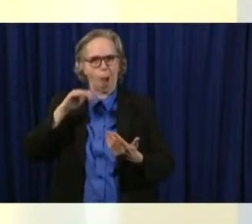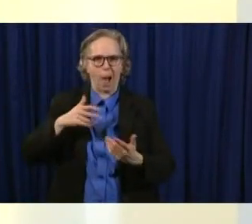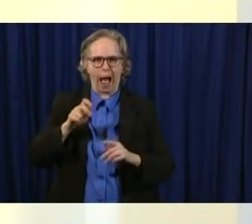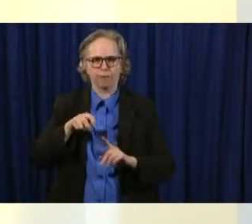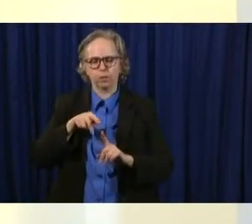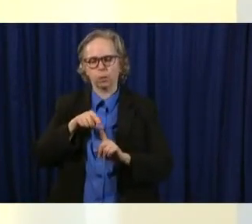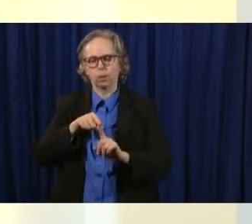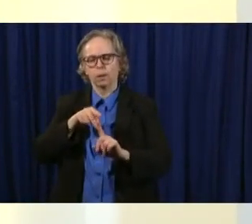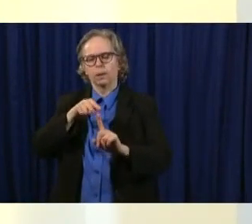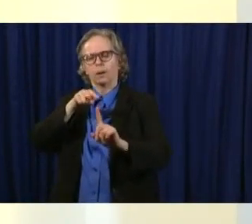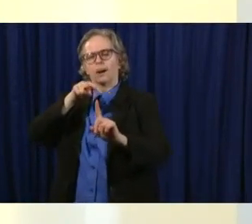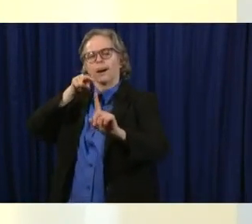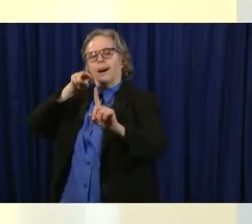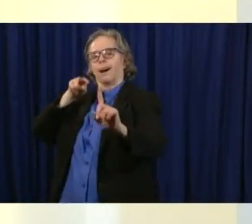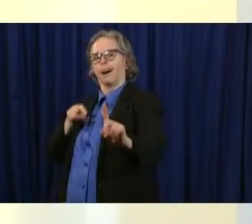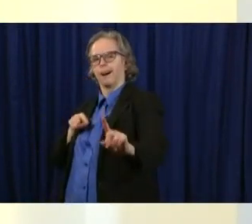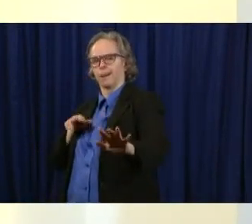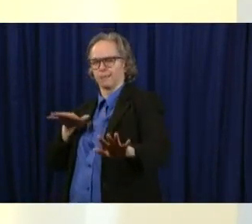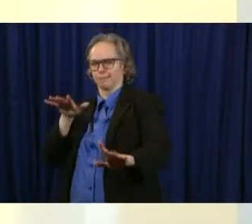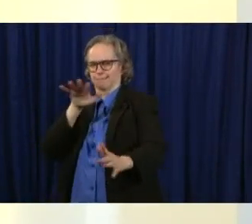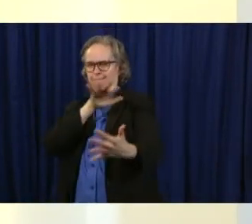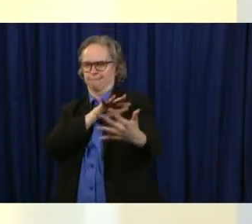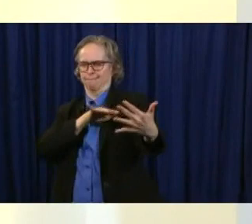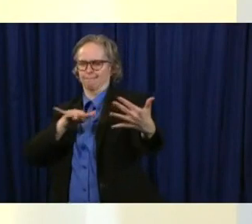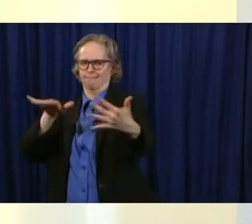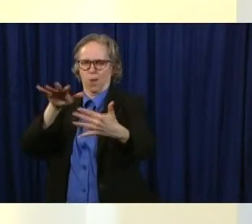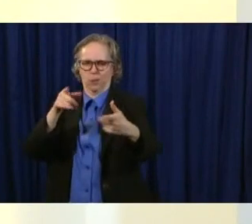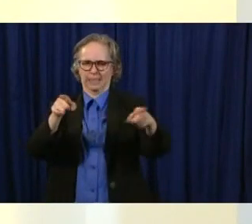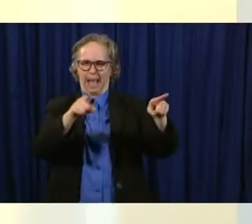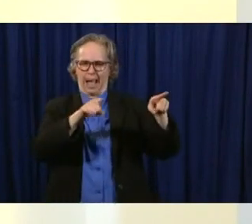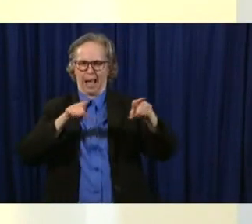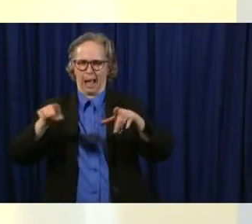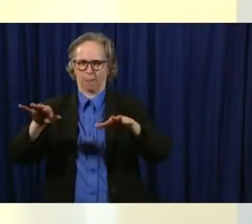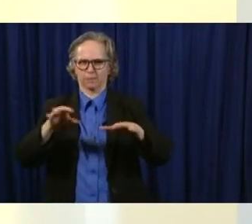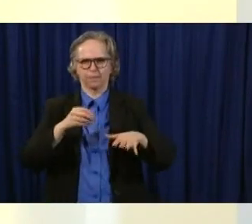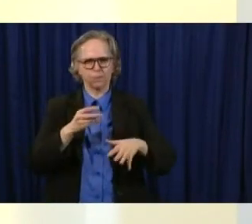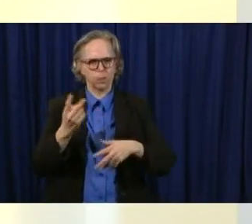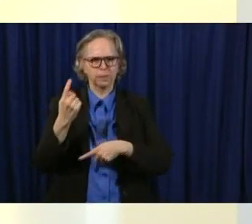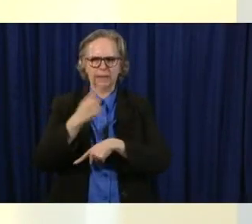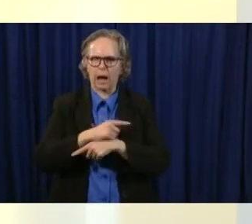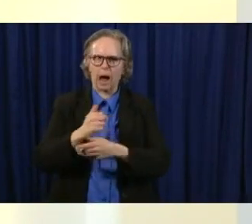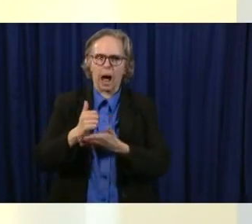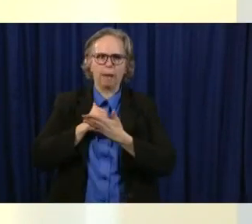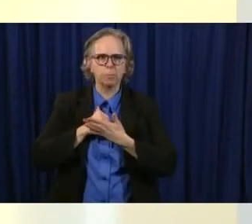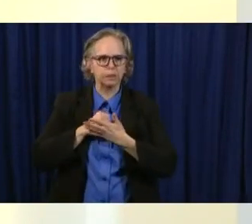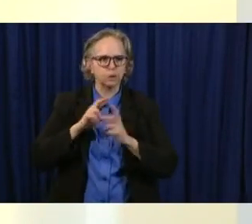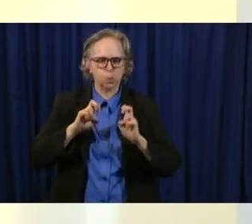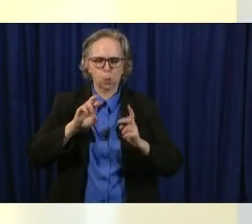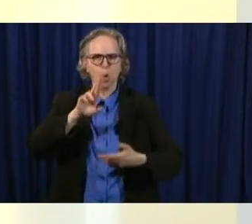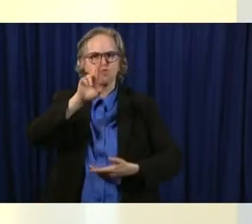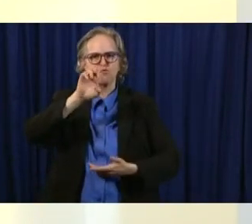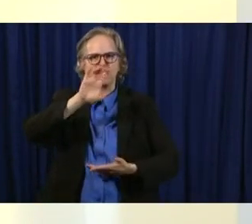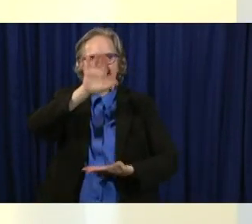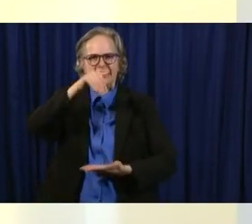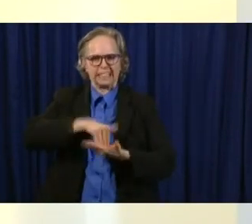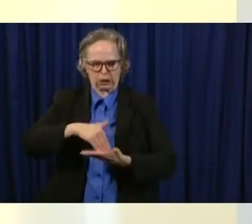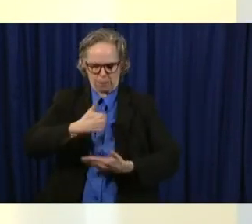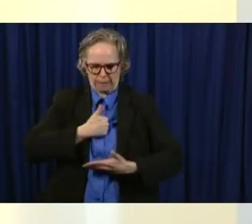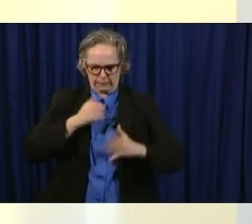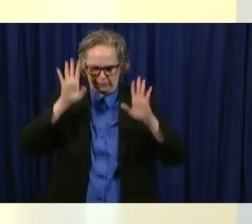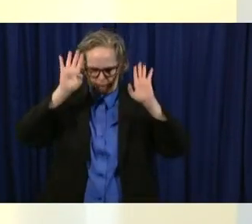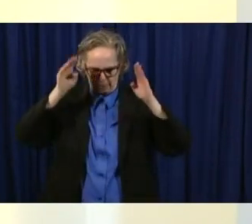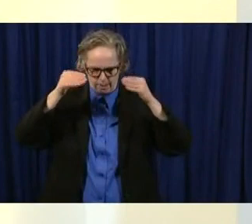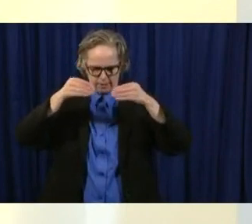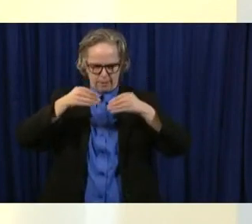these couple of days I've had have really helped recenter me and this work going forward. And, you know,